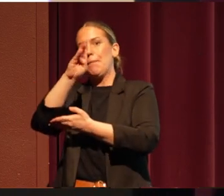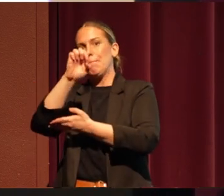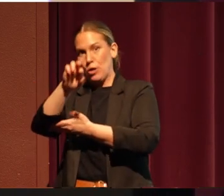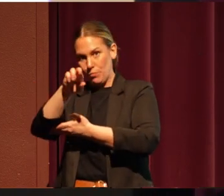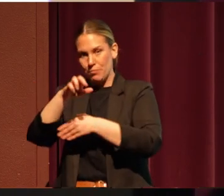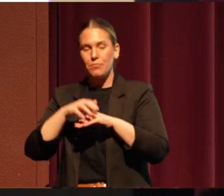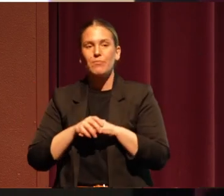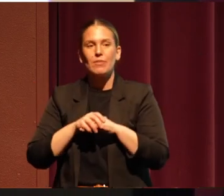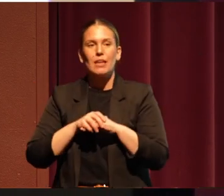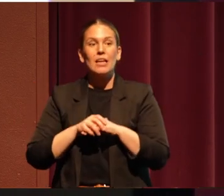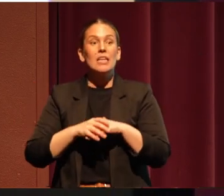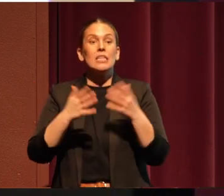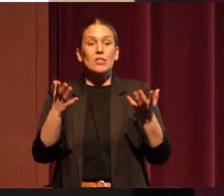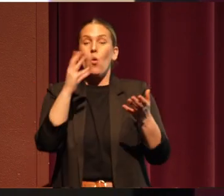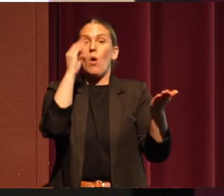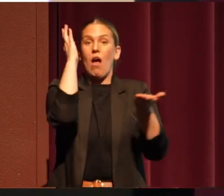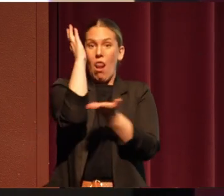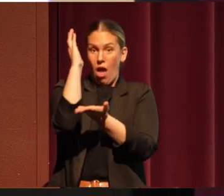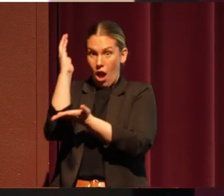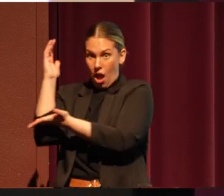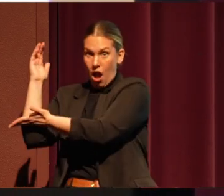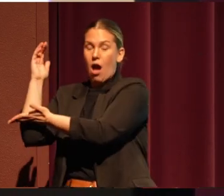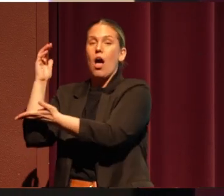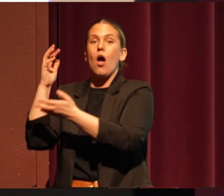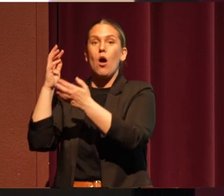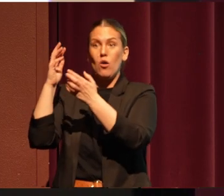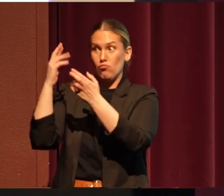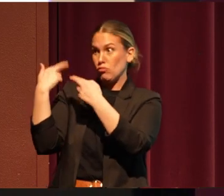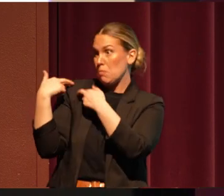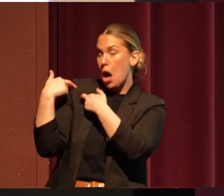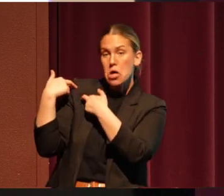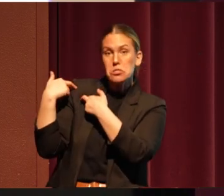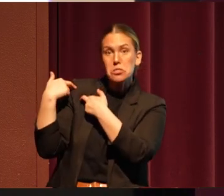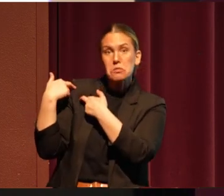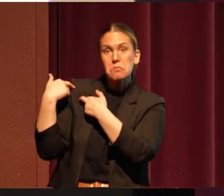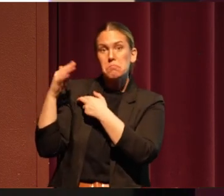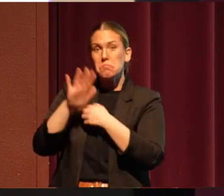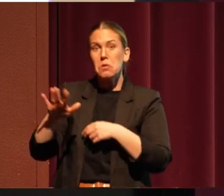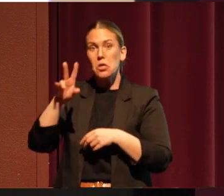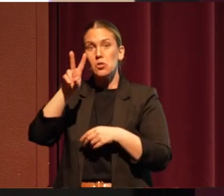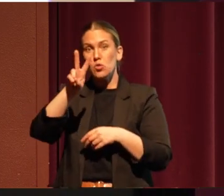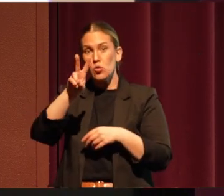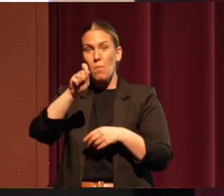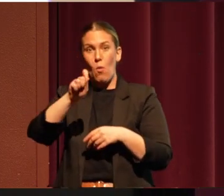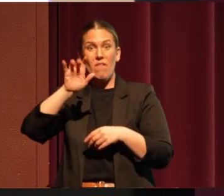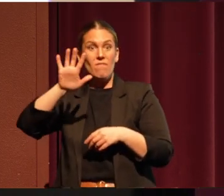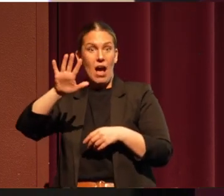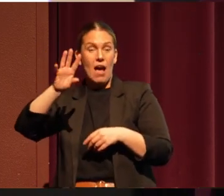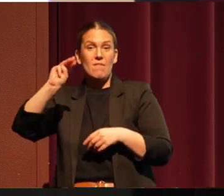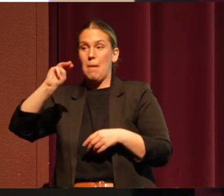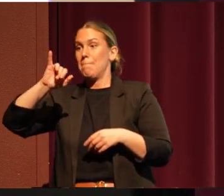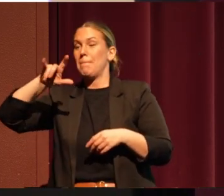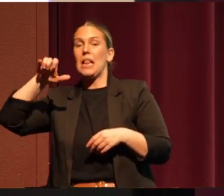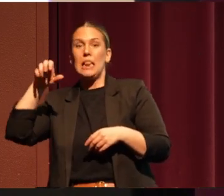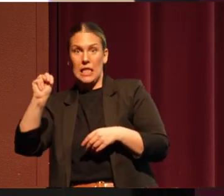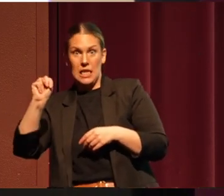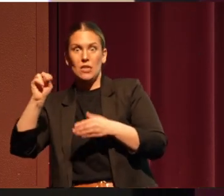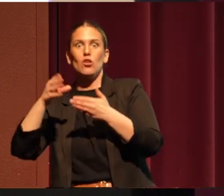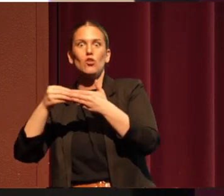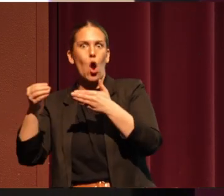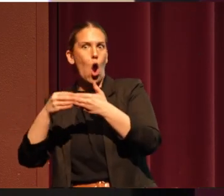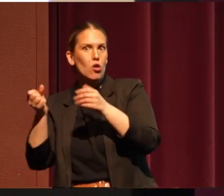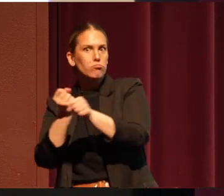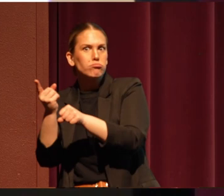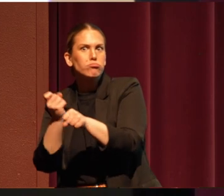And even logging responsibly, we were making over 2.5 million dollars a year. We were responsible